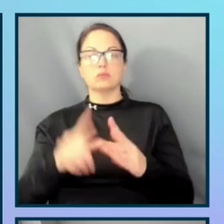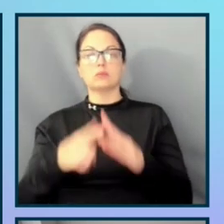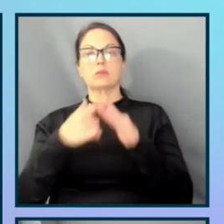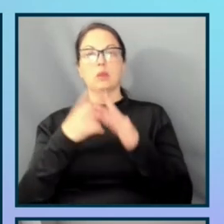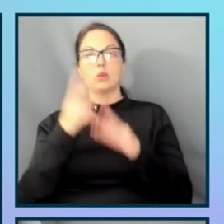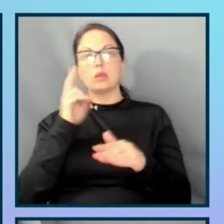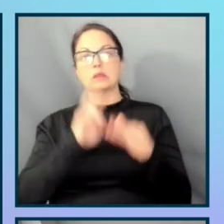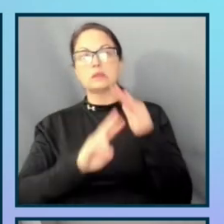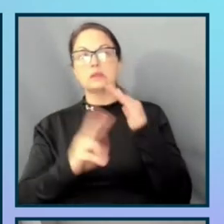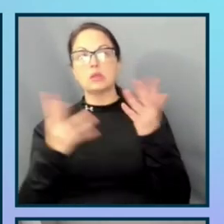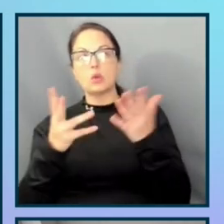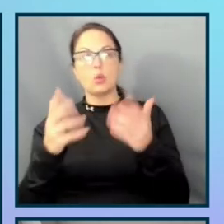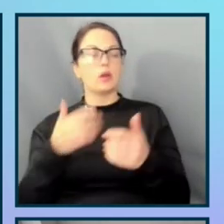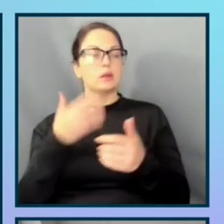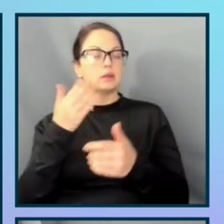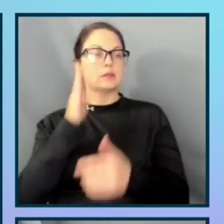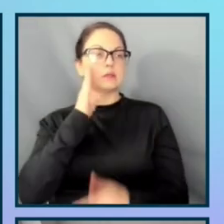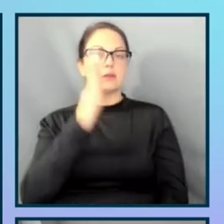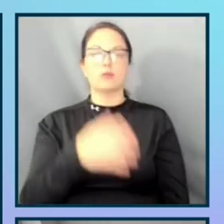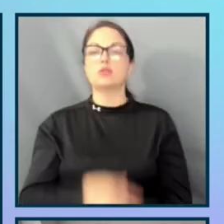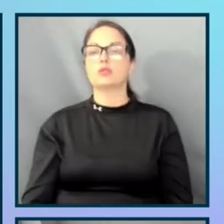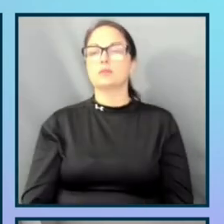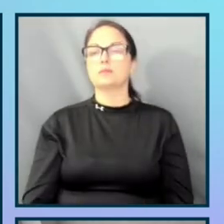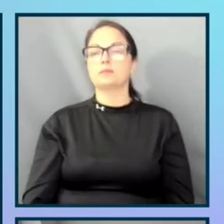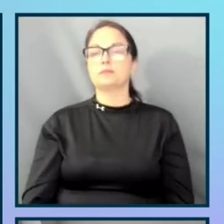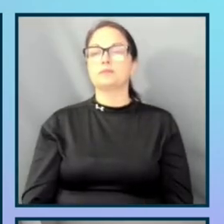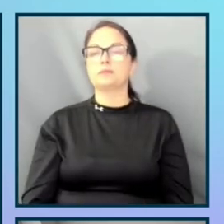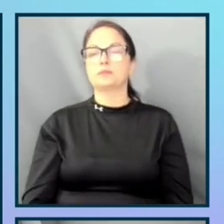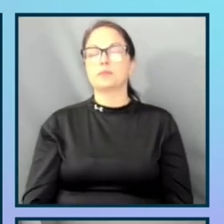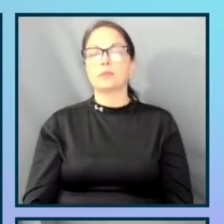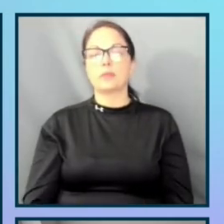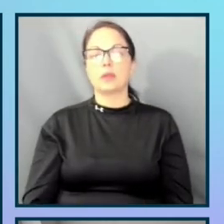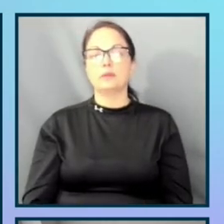into what lies ahead in their career at EA.